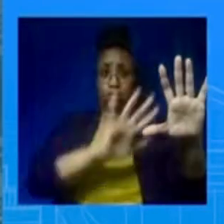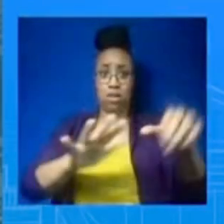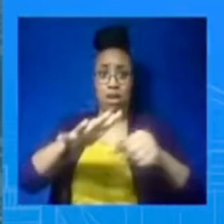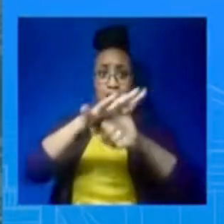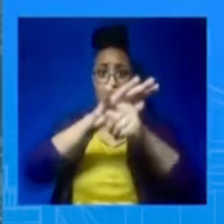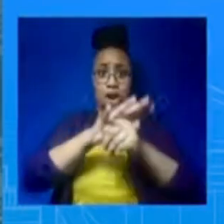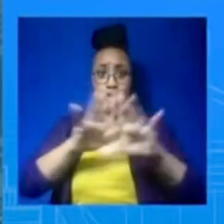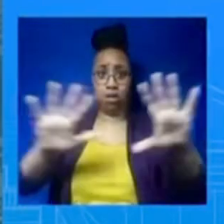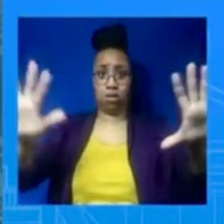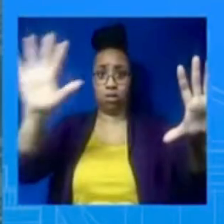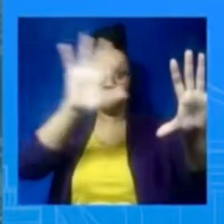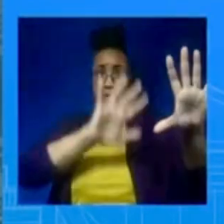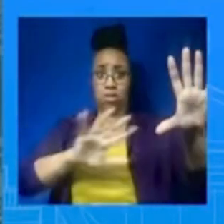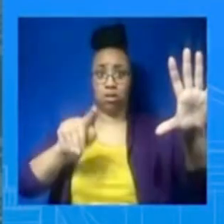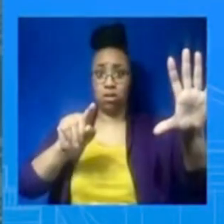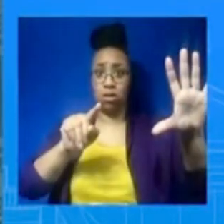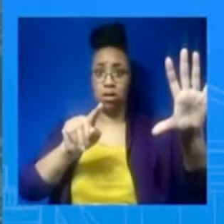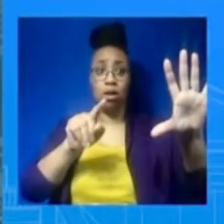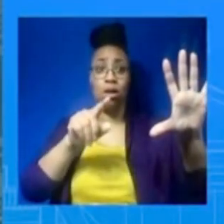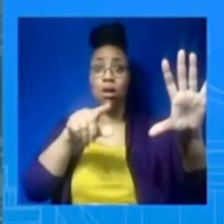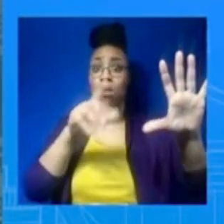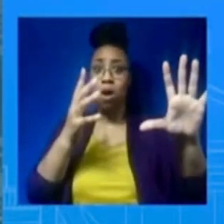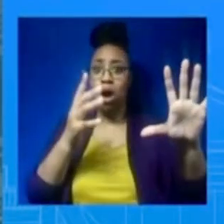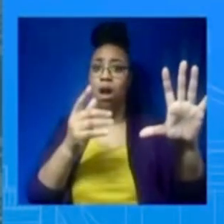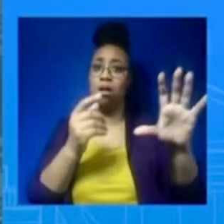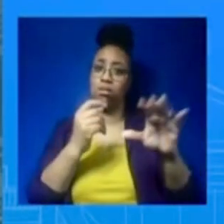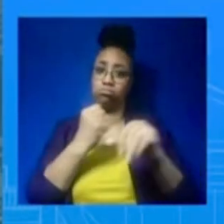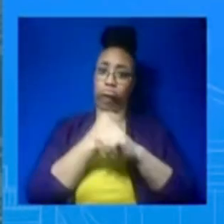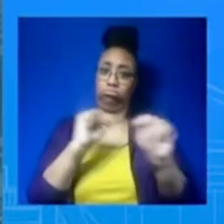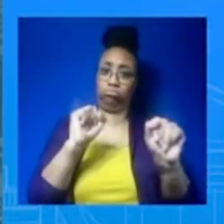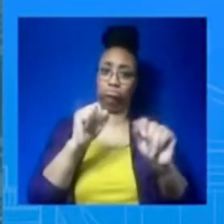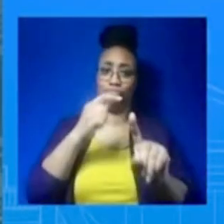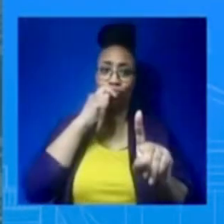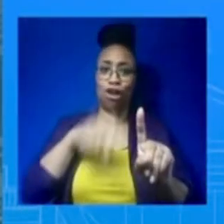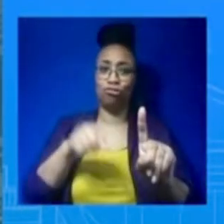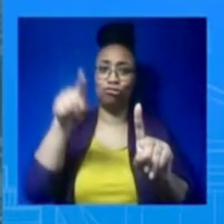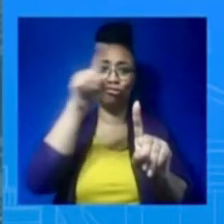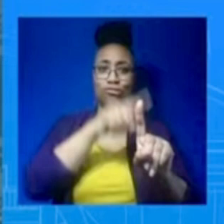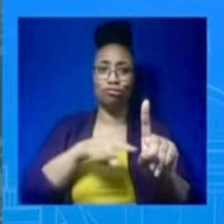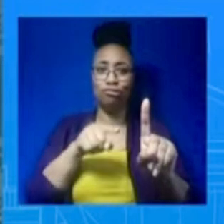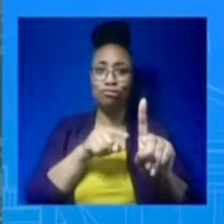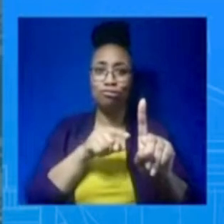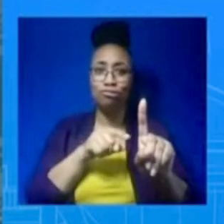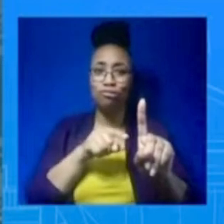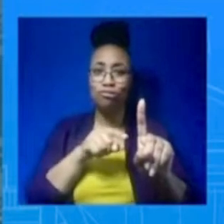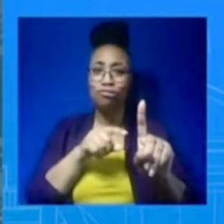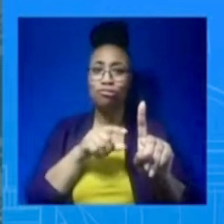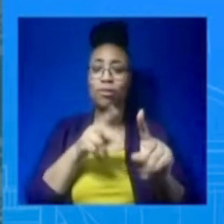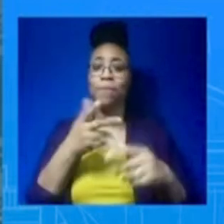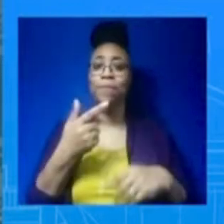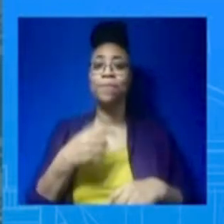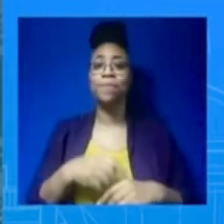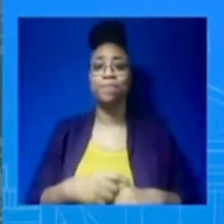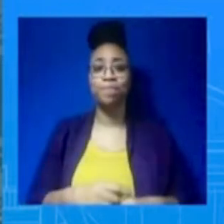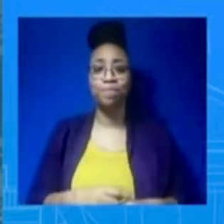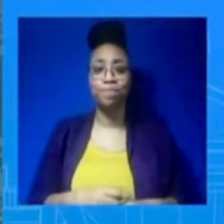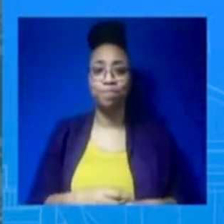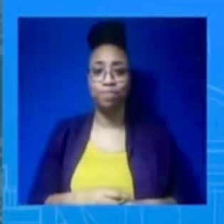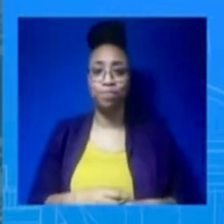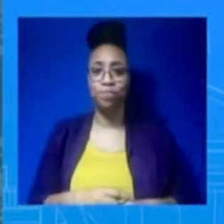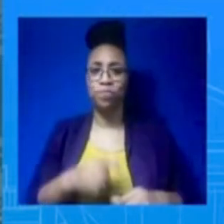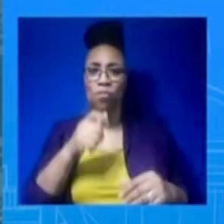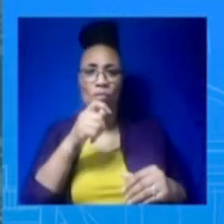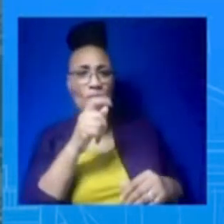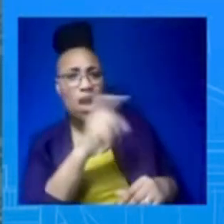But I do want to say this about the Wagner Group and particularly with respect to Bakhmut. I mean, again, they're